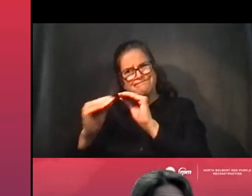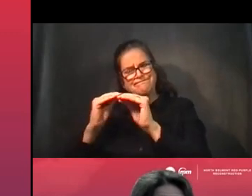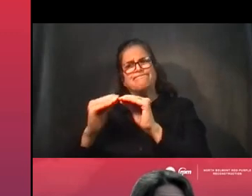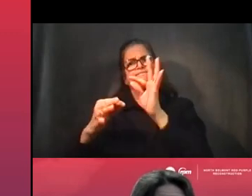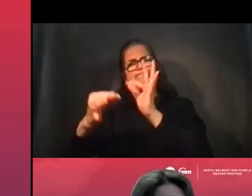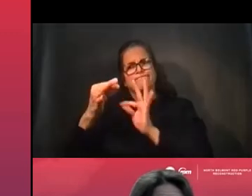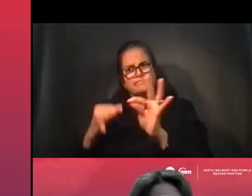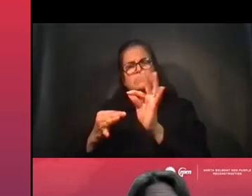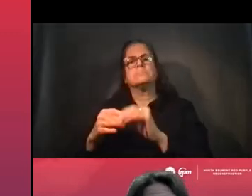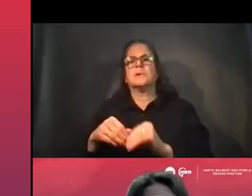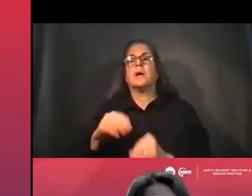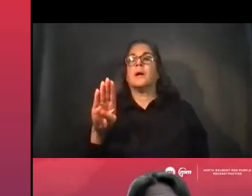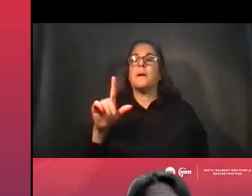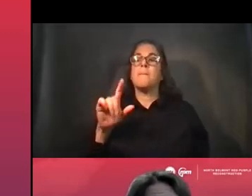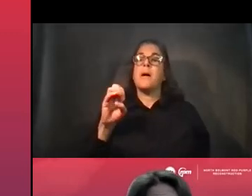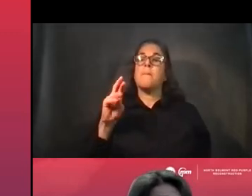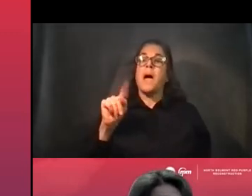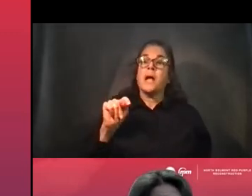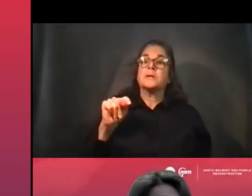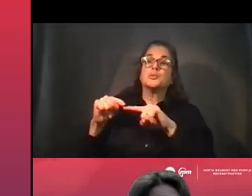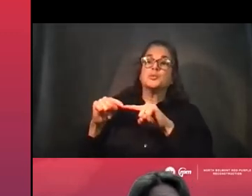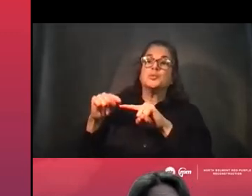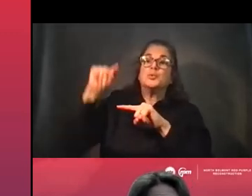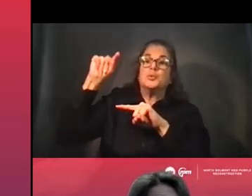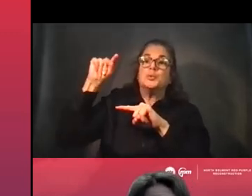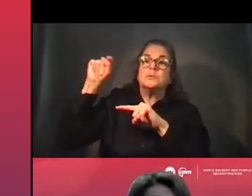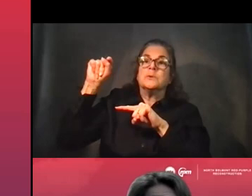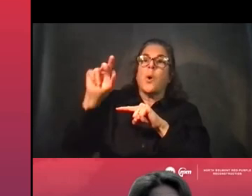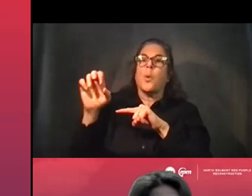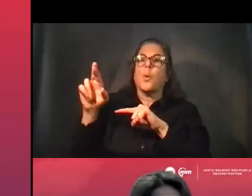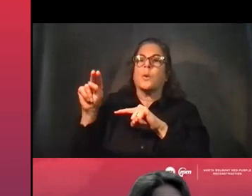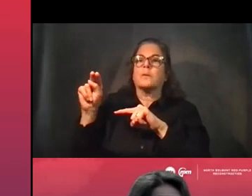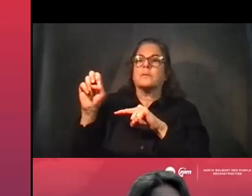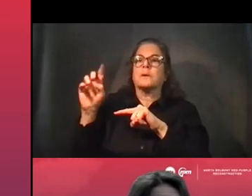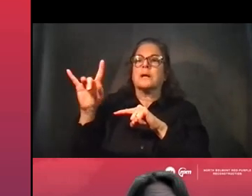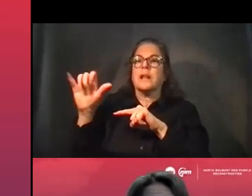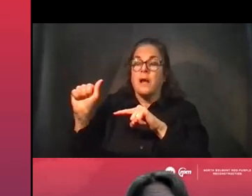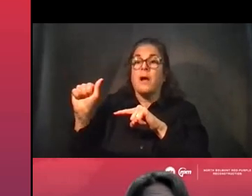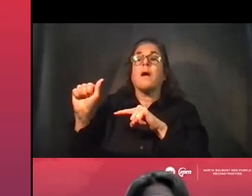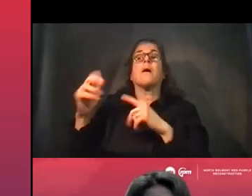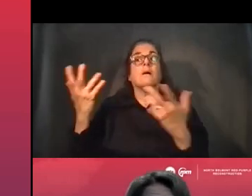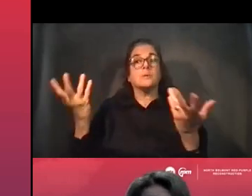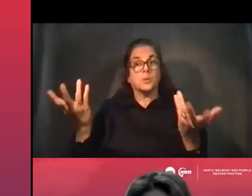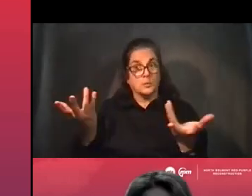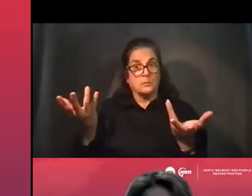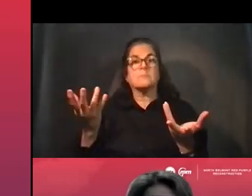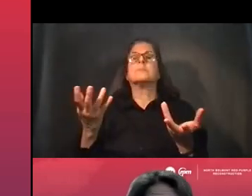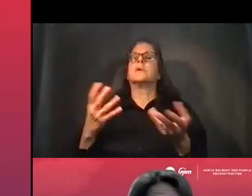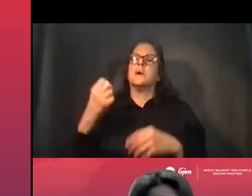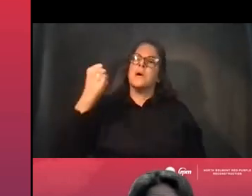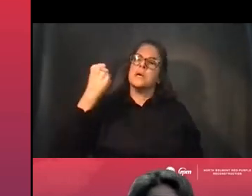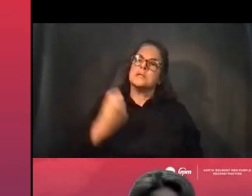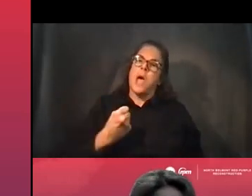Cornelia to the north. So what we'll be doing here is we will demolish and rebuild the southbound tracks first,